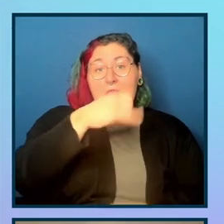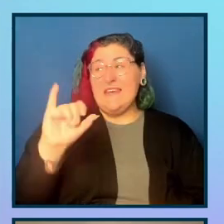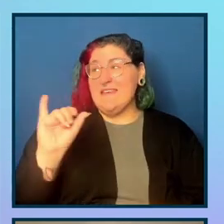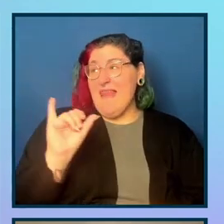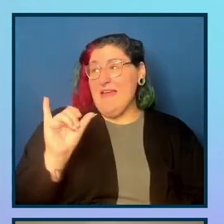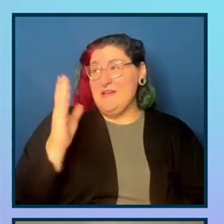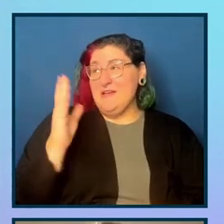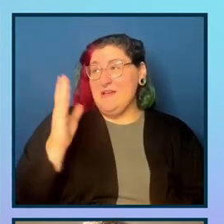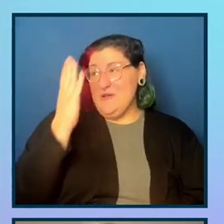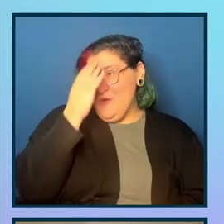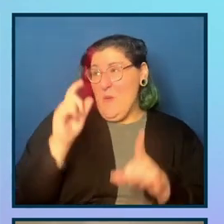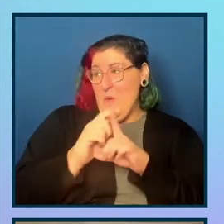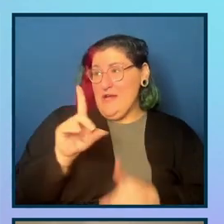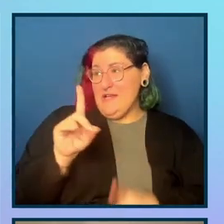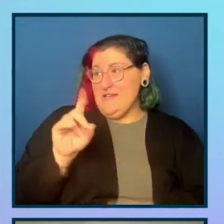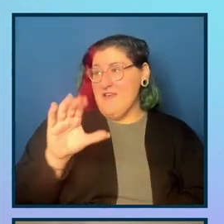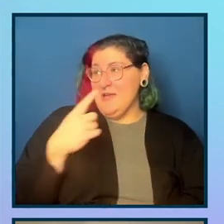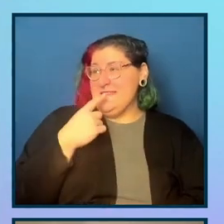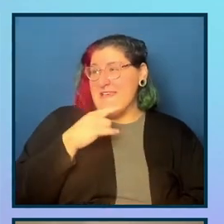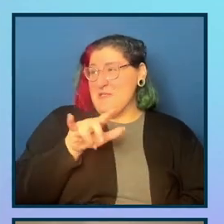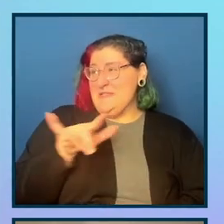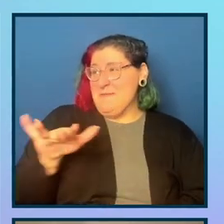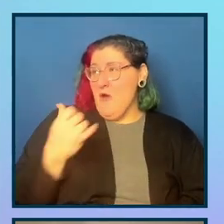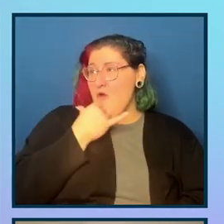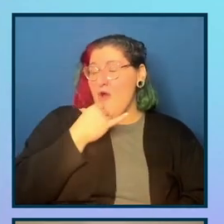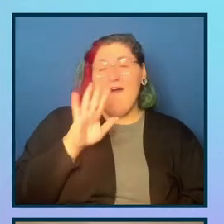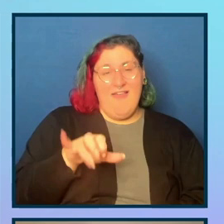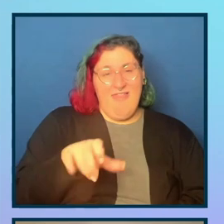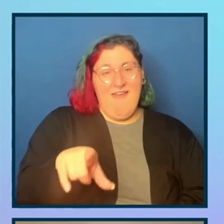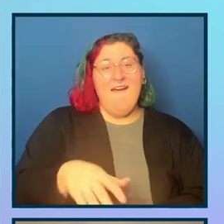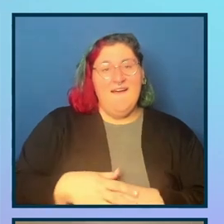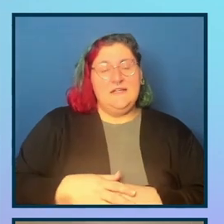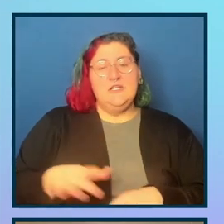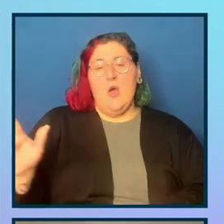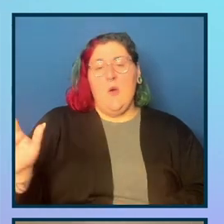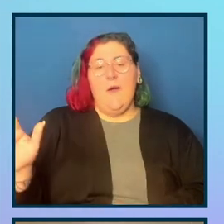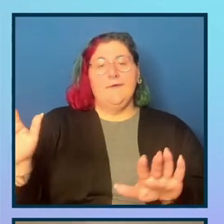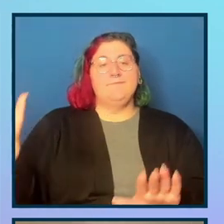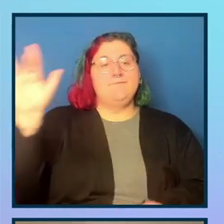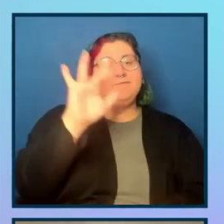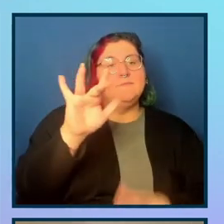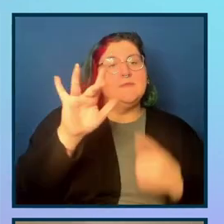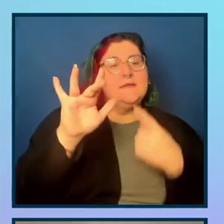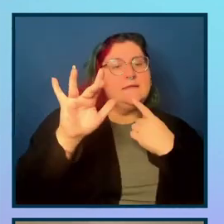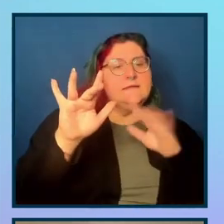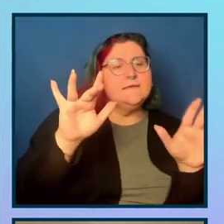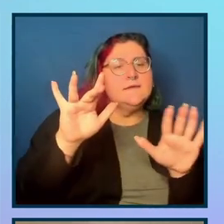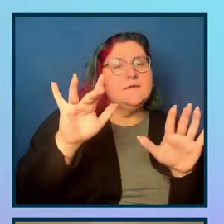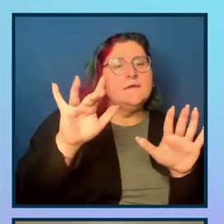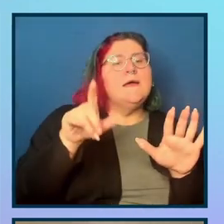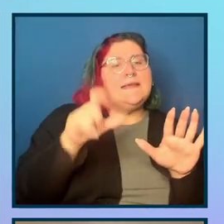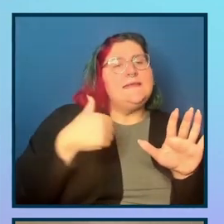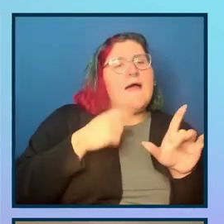or Microsoft Word. But I hover over it and it says Axlinter ensures buttons have discernible text. So it says, oh yeah, you need